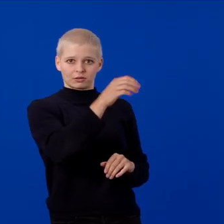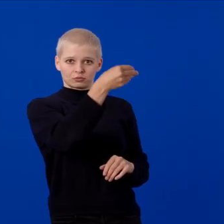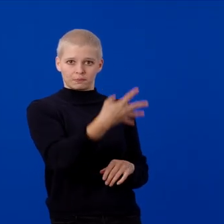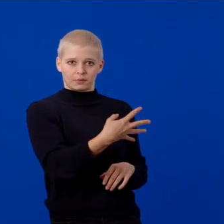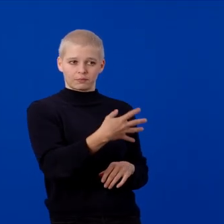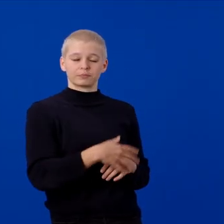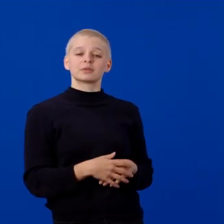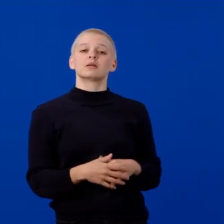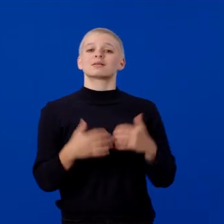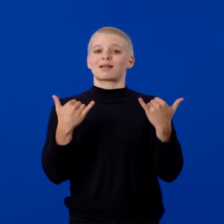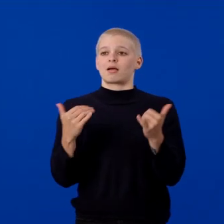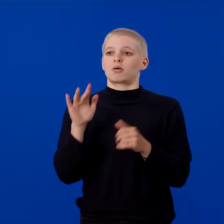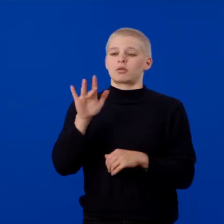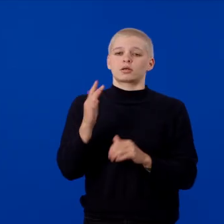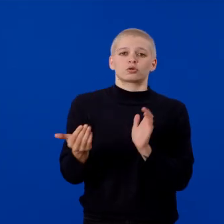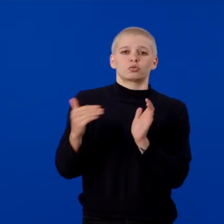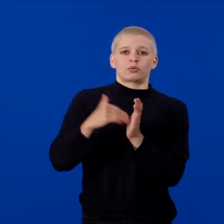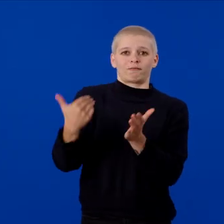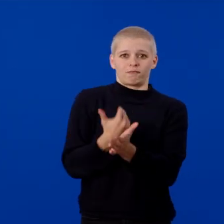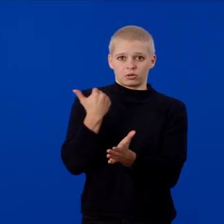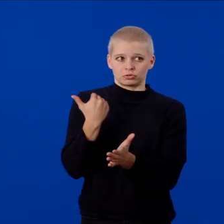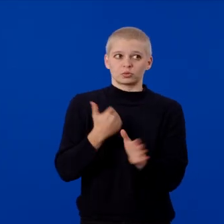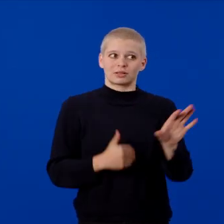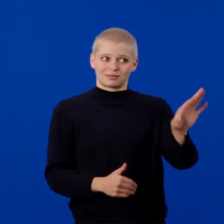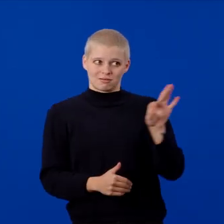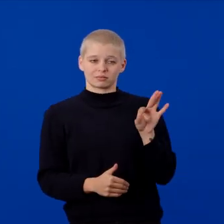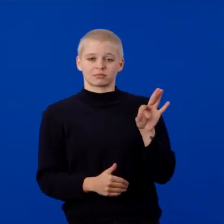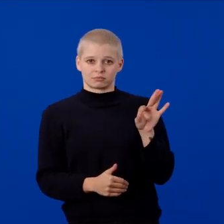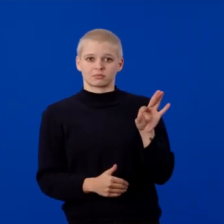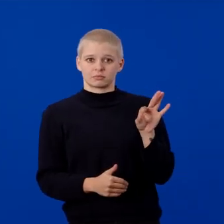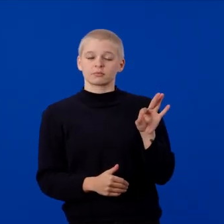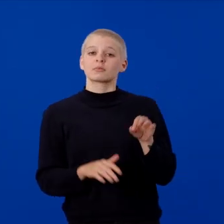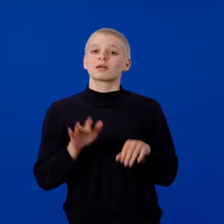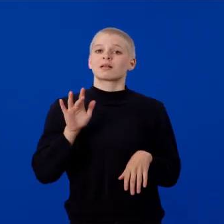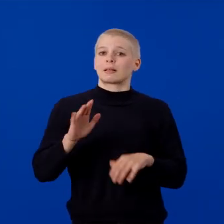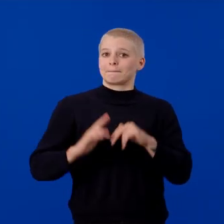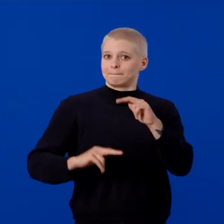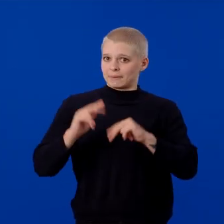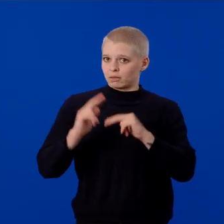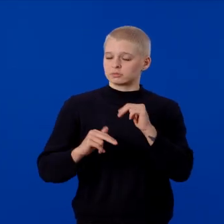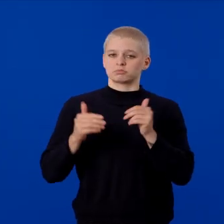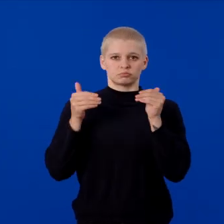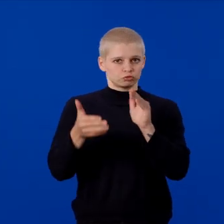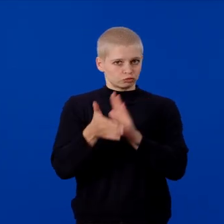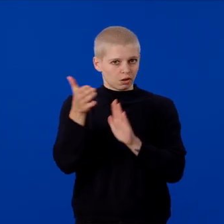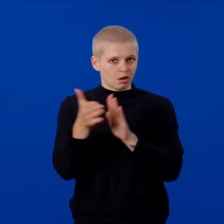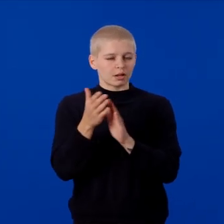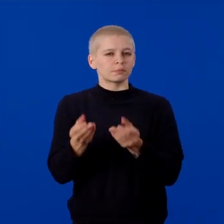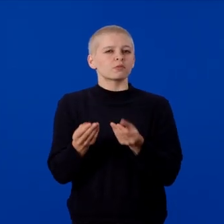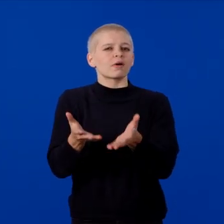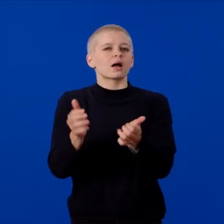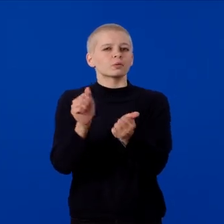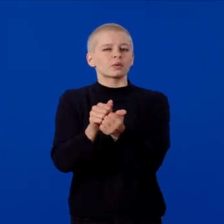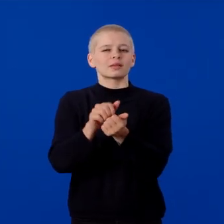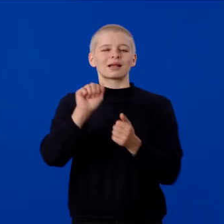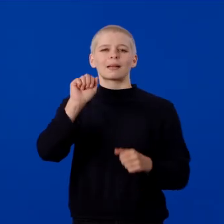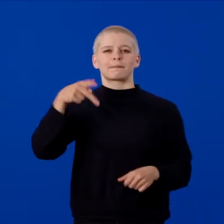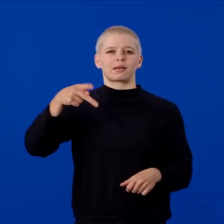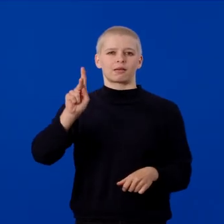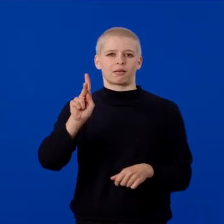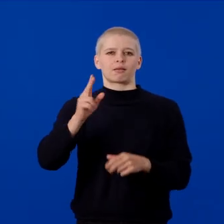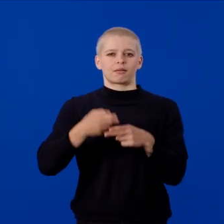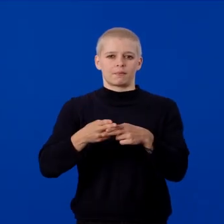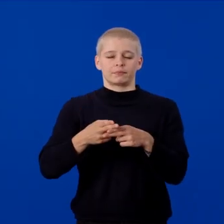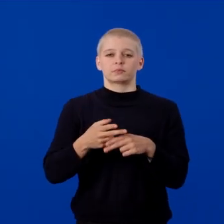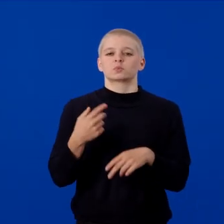simply click on Refresh to select it. Click on Build and Run and provide your app with an APK name. For this app, we're going to